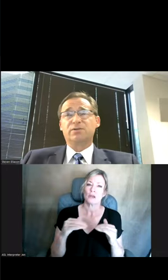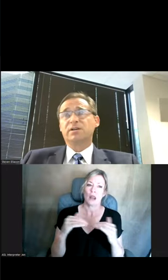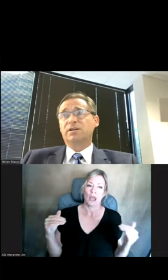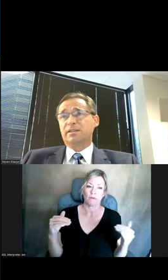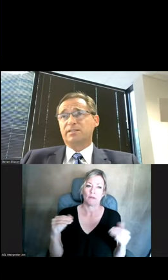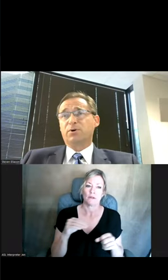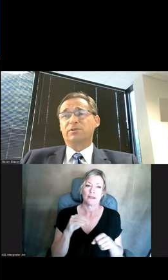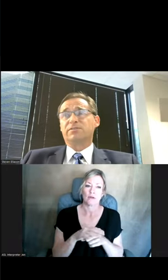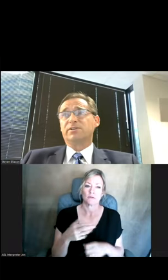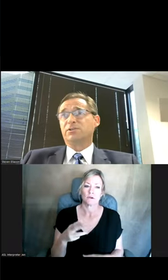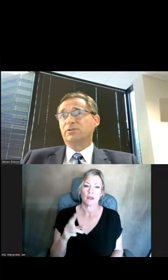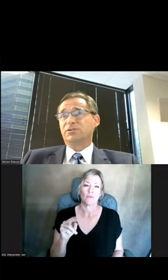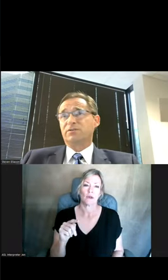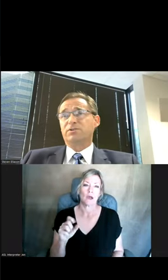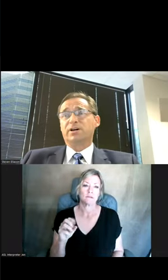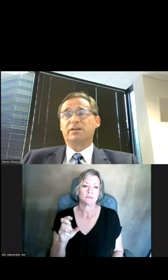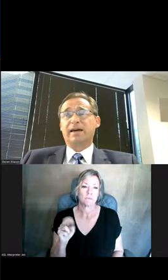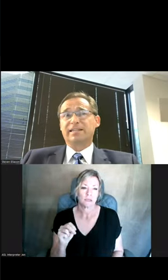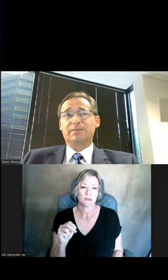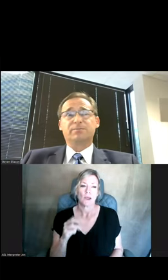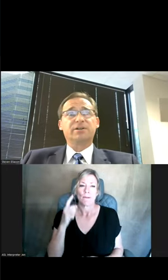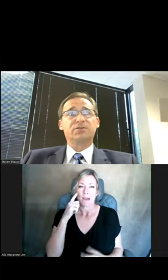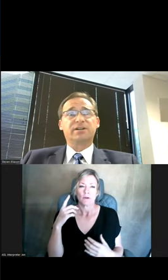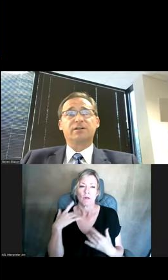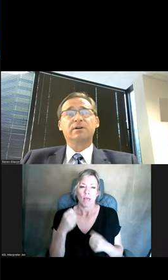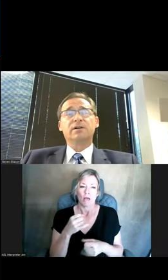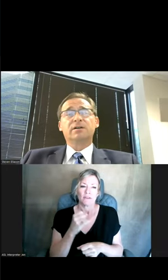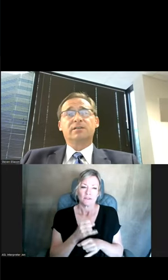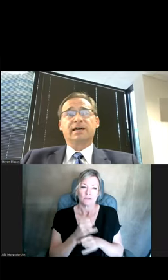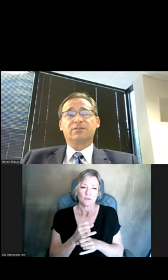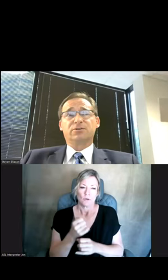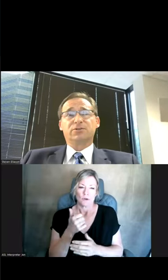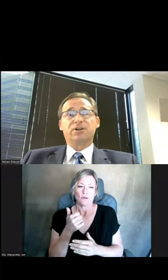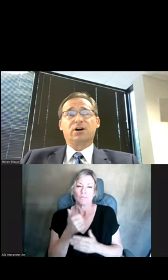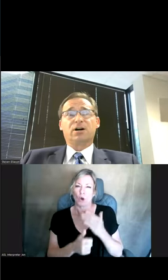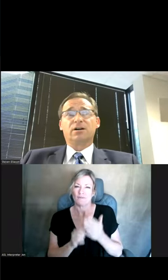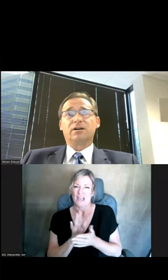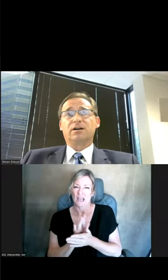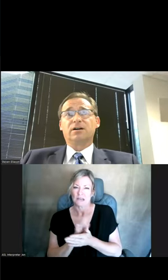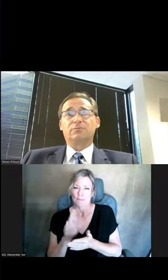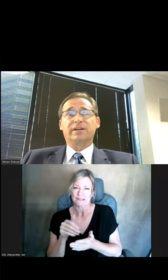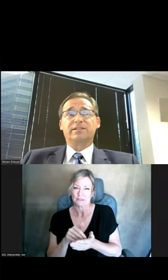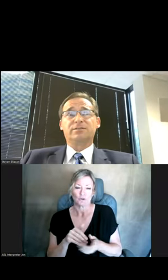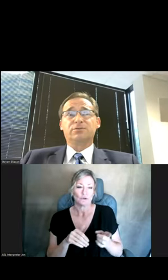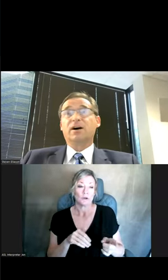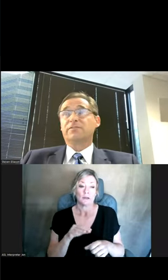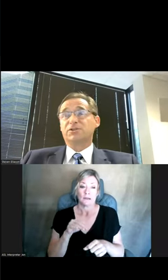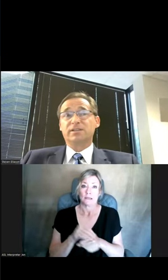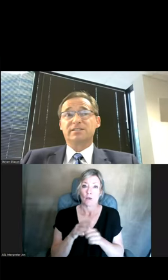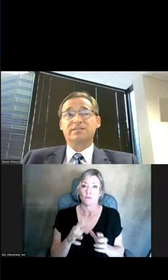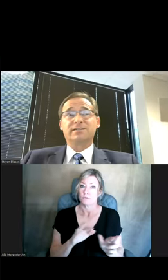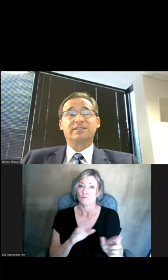Institute. That's part of the University of Utah Academic Medical Center. The counselors are ready to